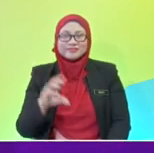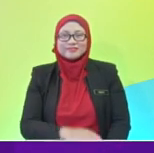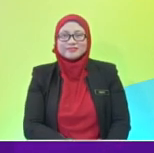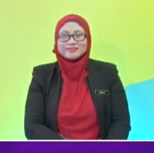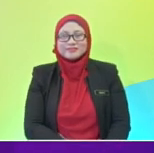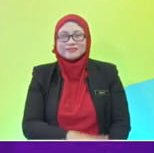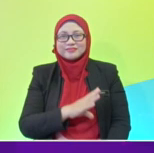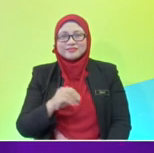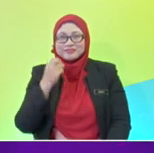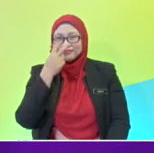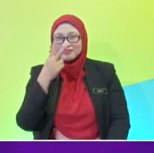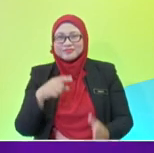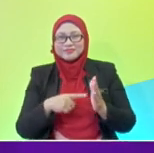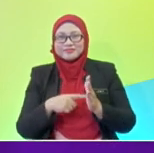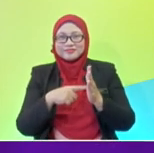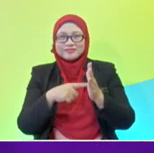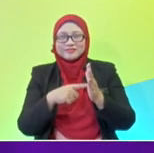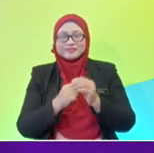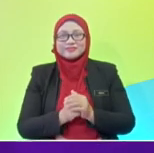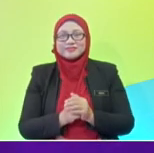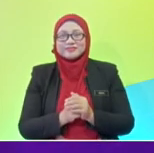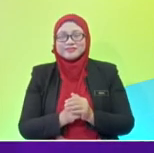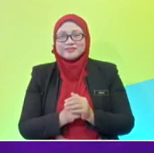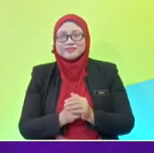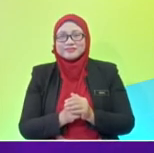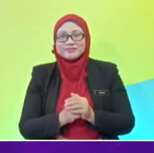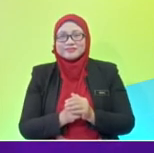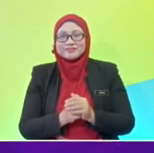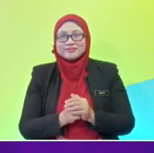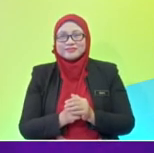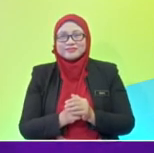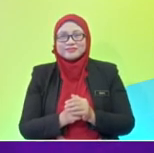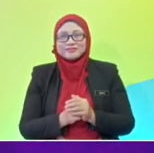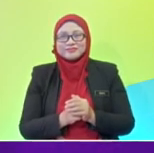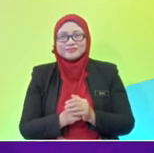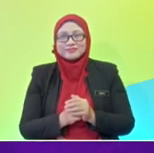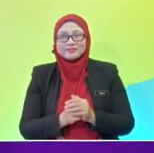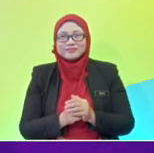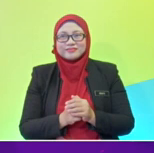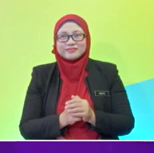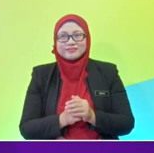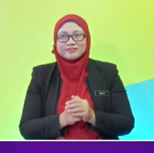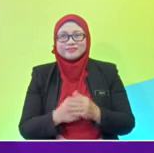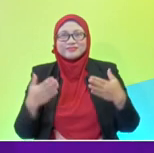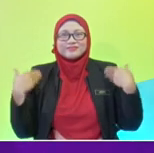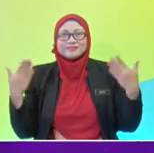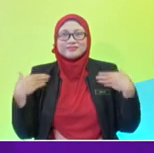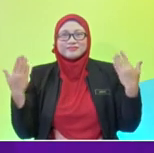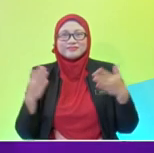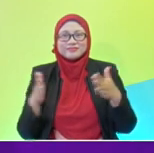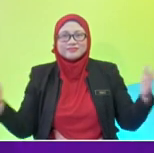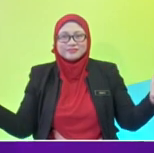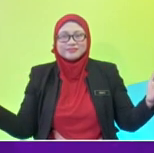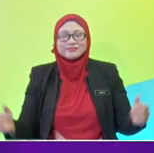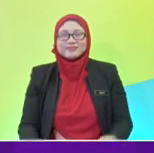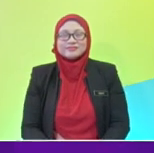little bit higher, Alicia? Yes, we would like to see your writing skills. Okay. And she used the phrase, the happiest. The happiest. Wow.